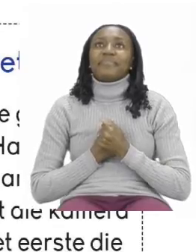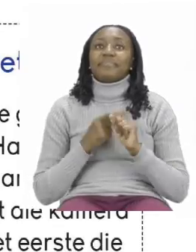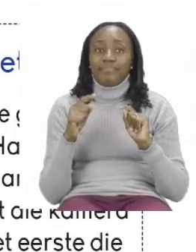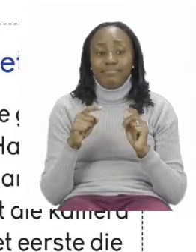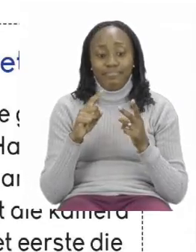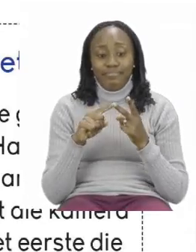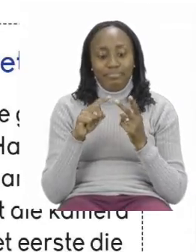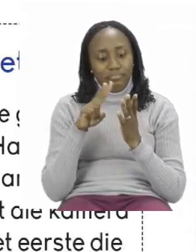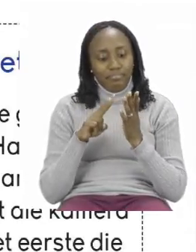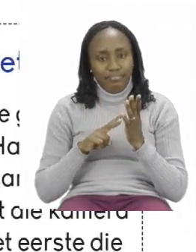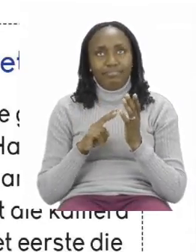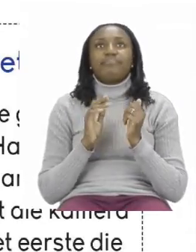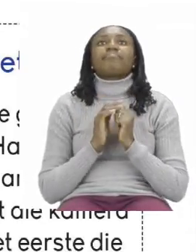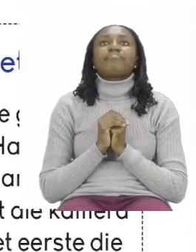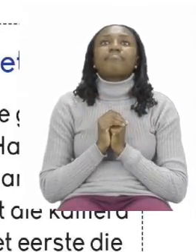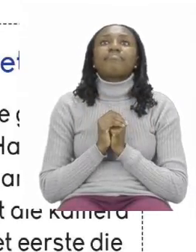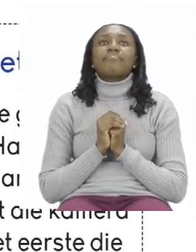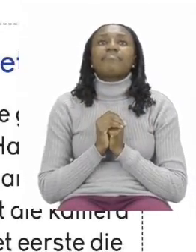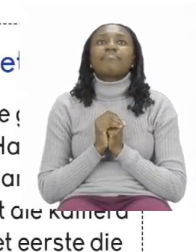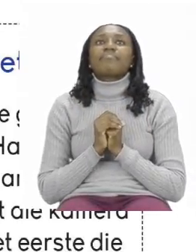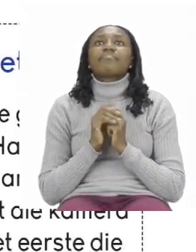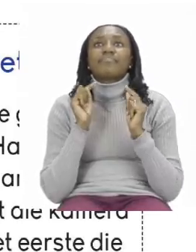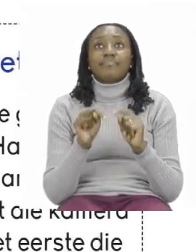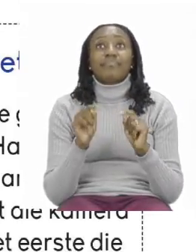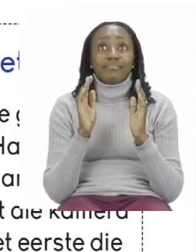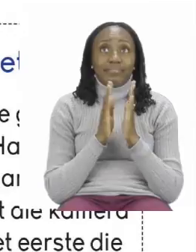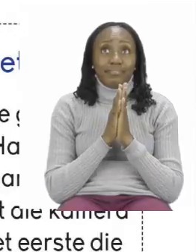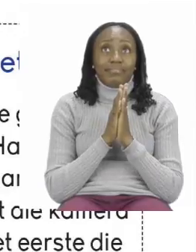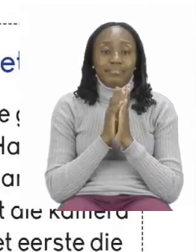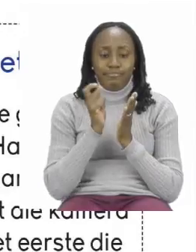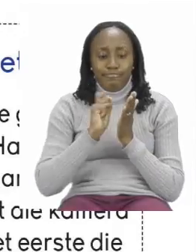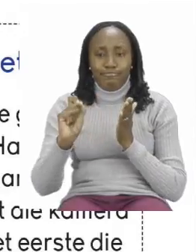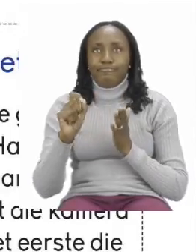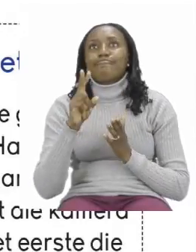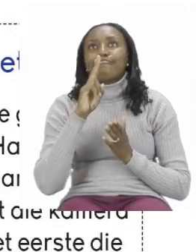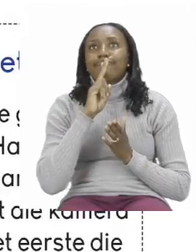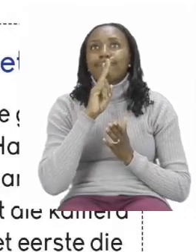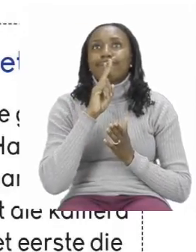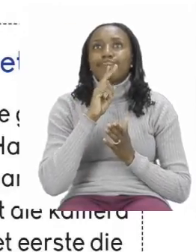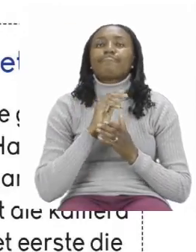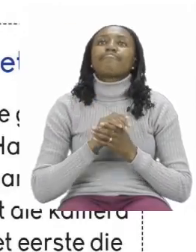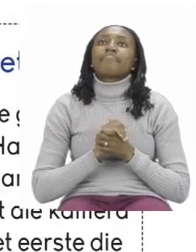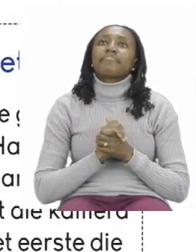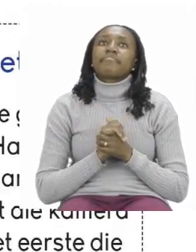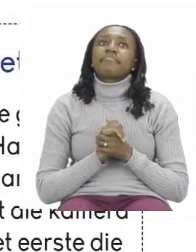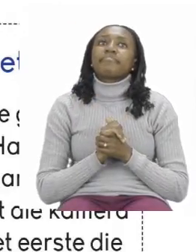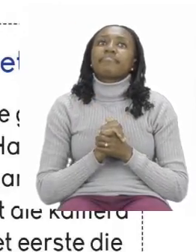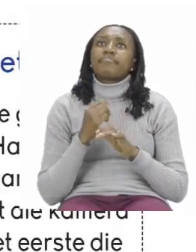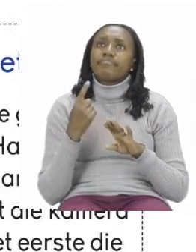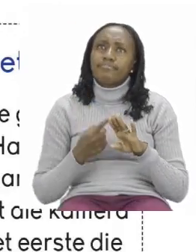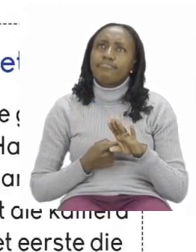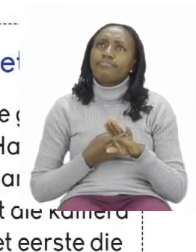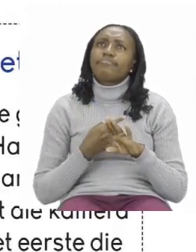a second time it's up to you boys and girls to now try and fill in the answers. Remember to make sure that